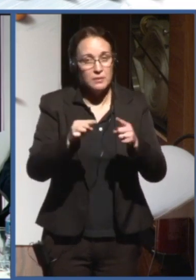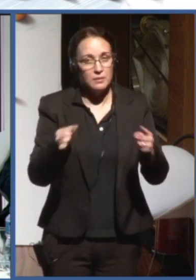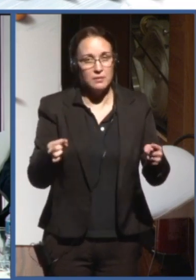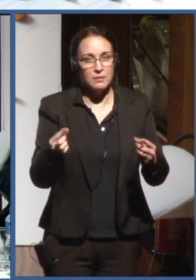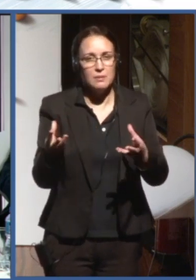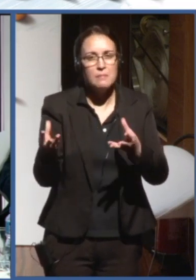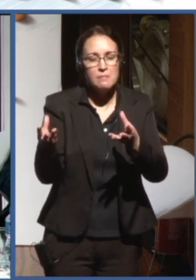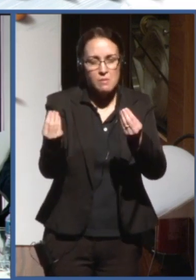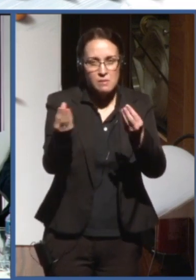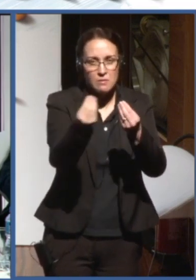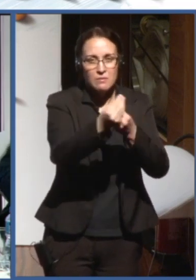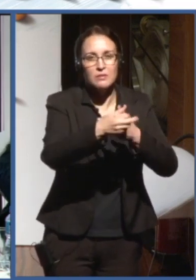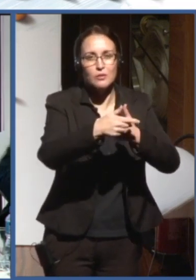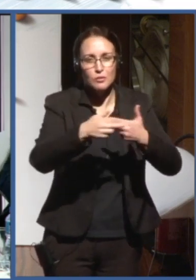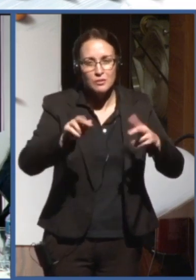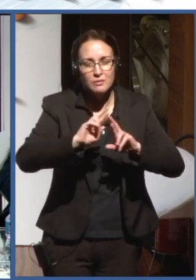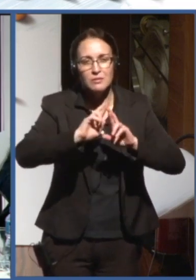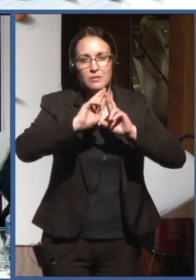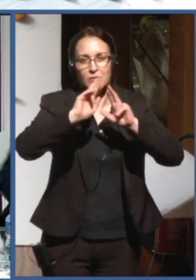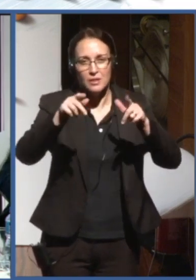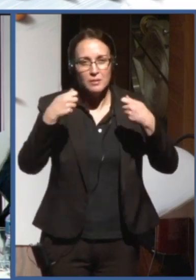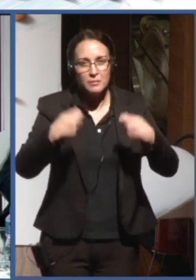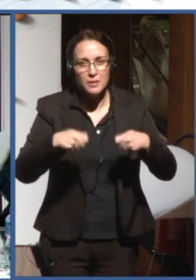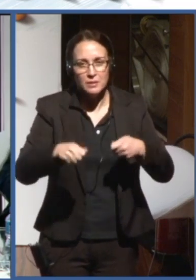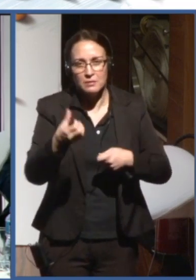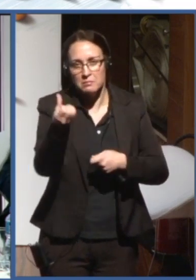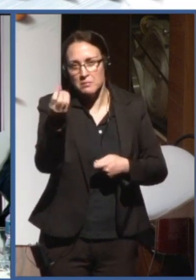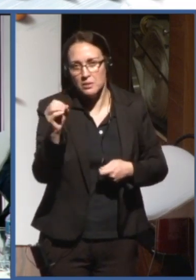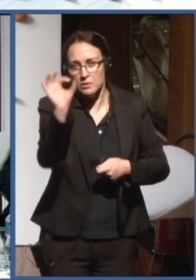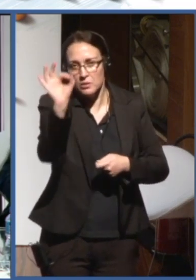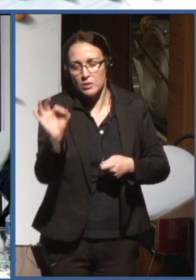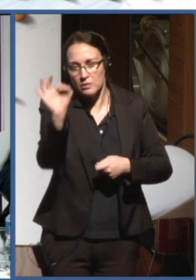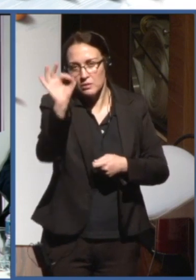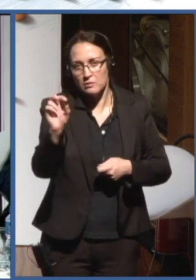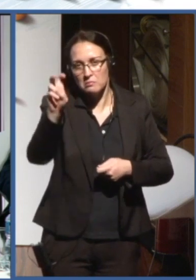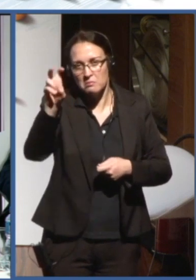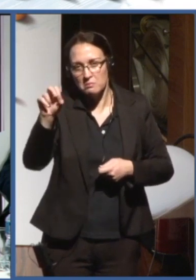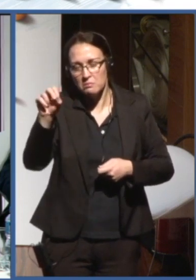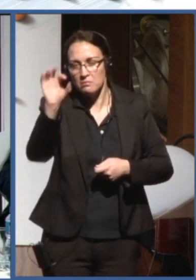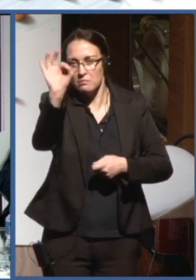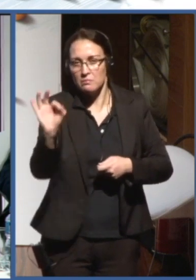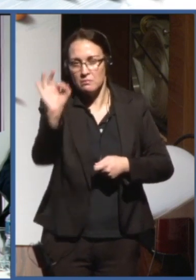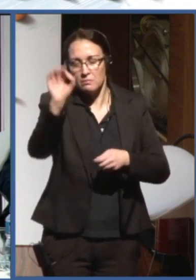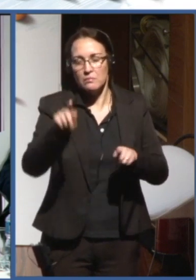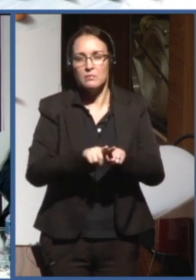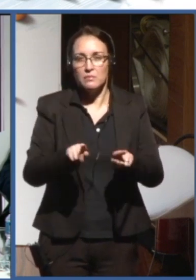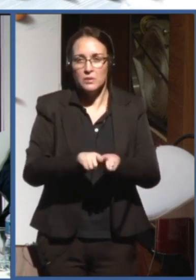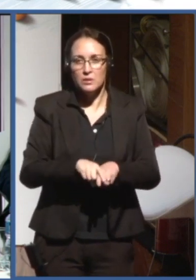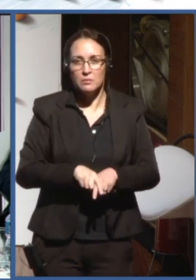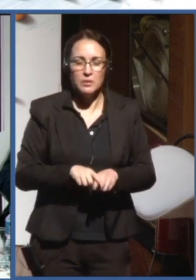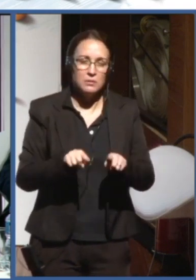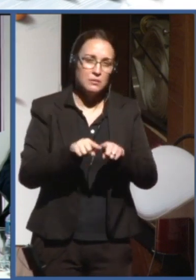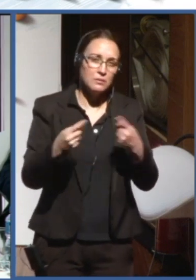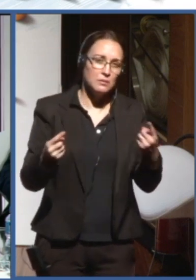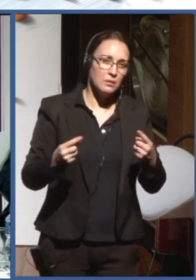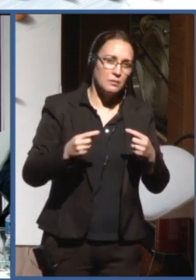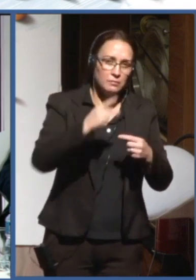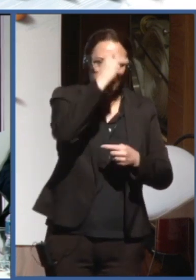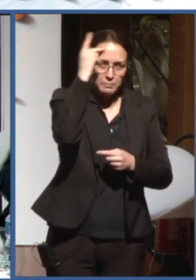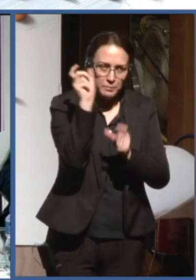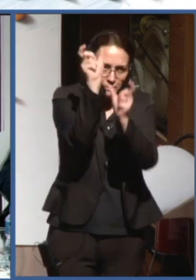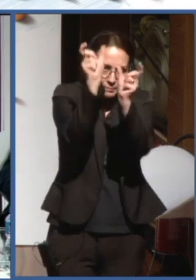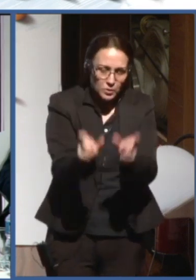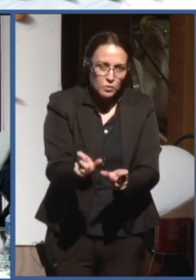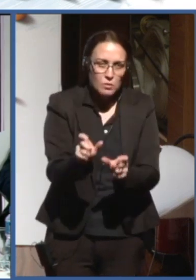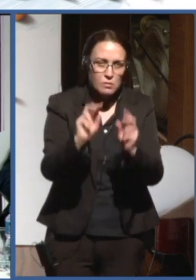70% accuracy, which is just better than a coin toss model, you know. So, the human in the loop is absolutely vital here. And